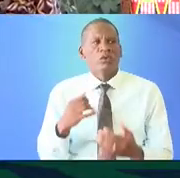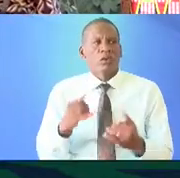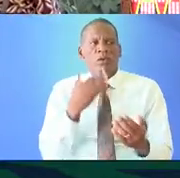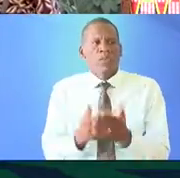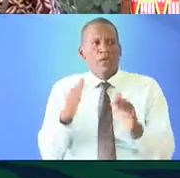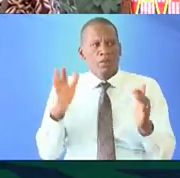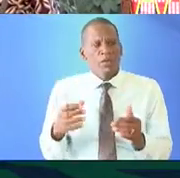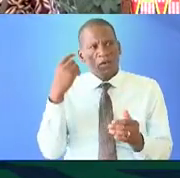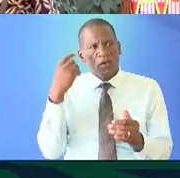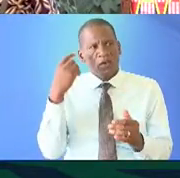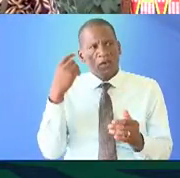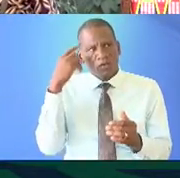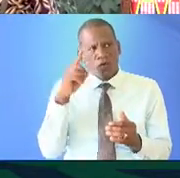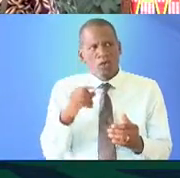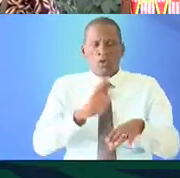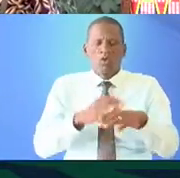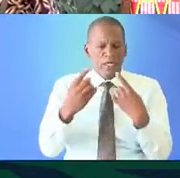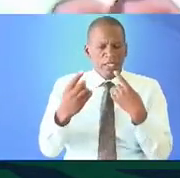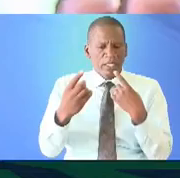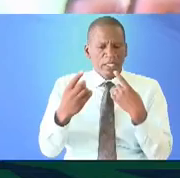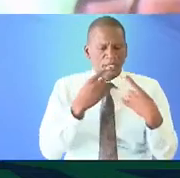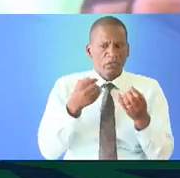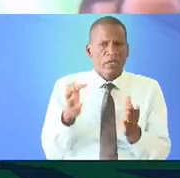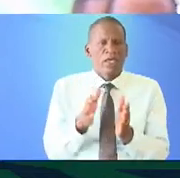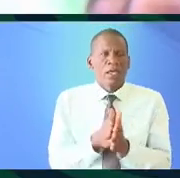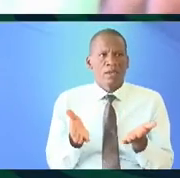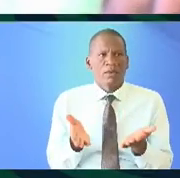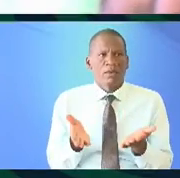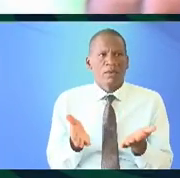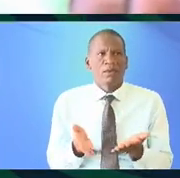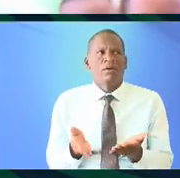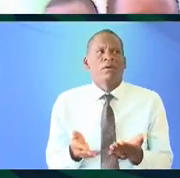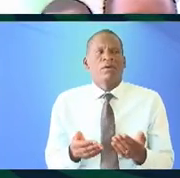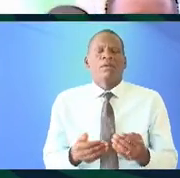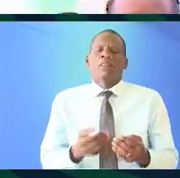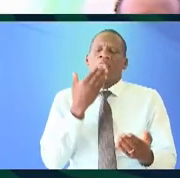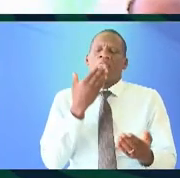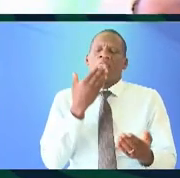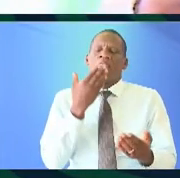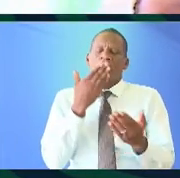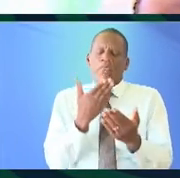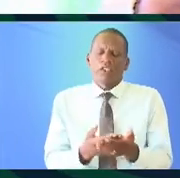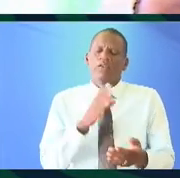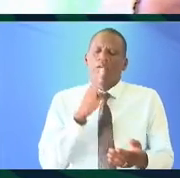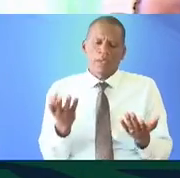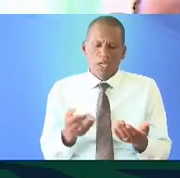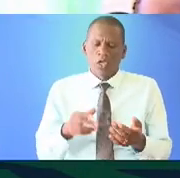thank you so much for the wonderful discussions and being a